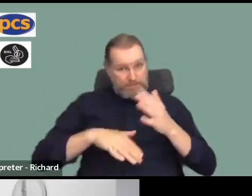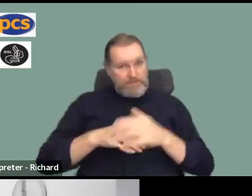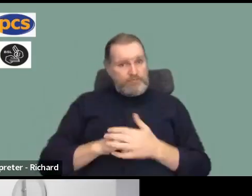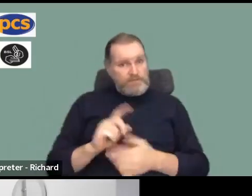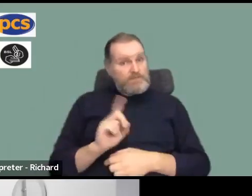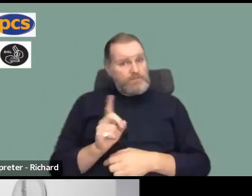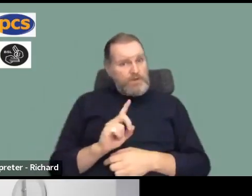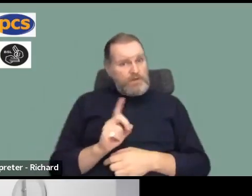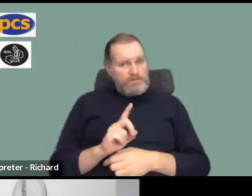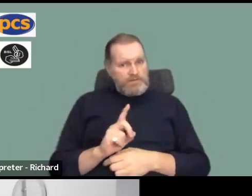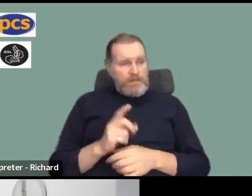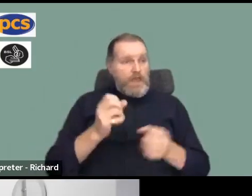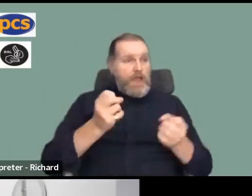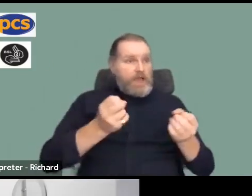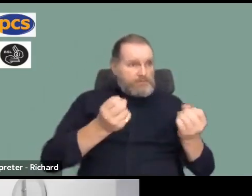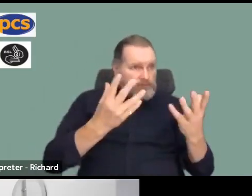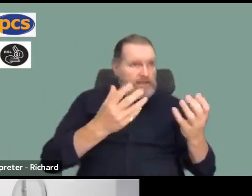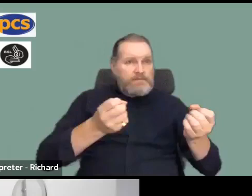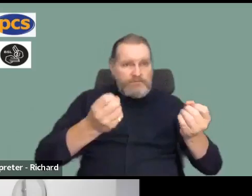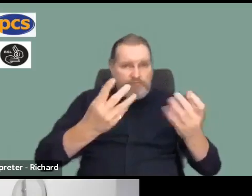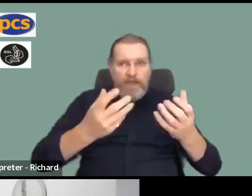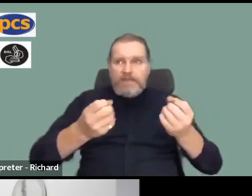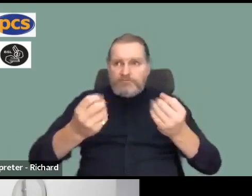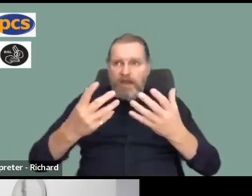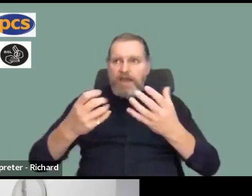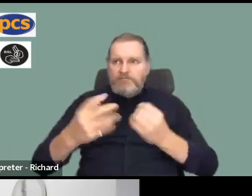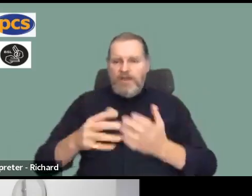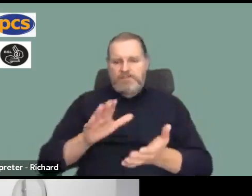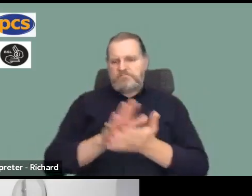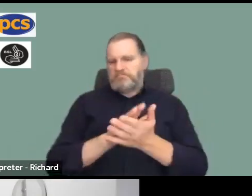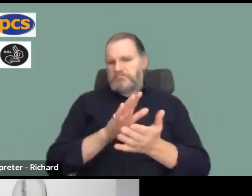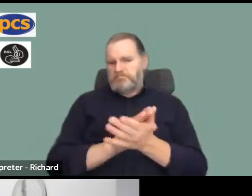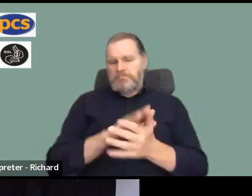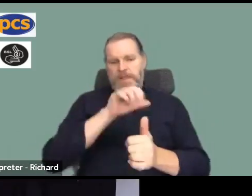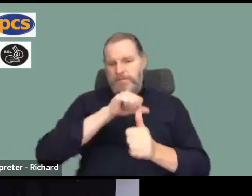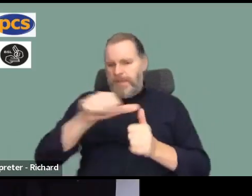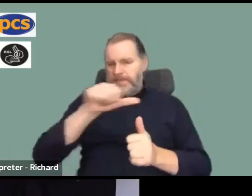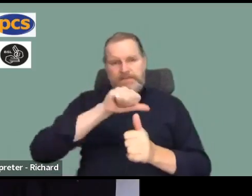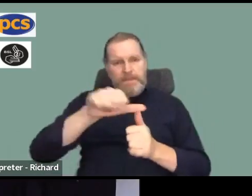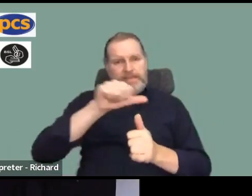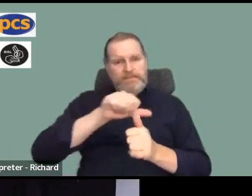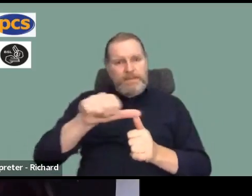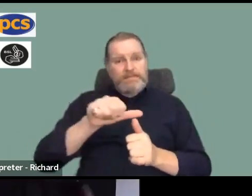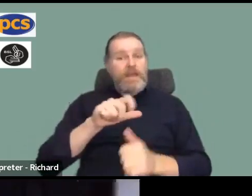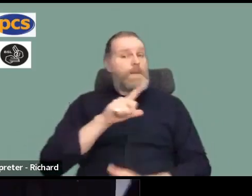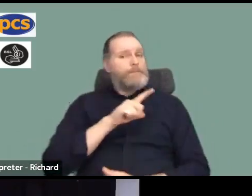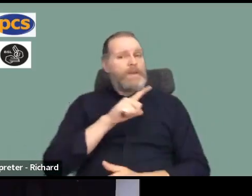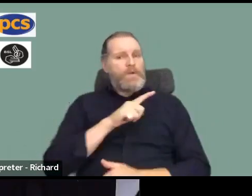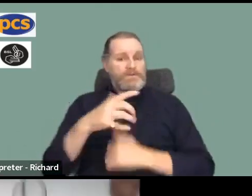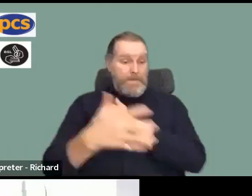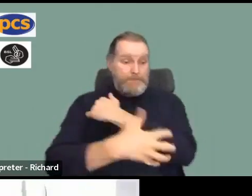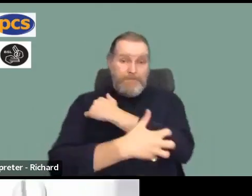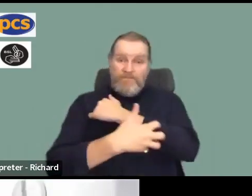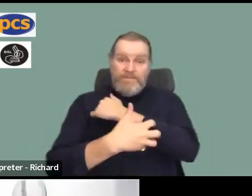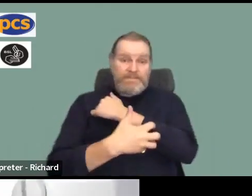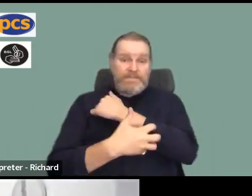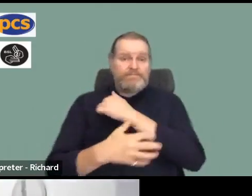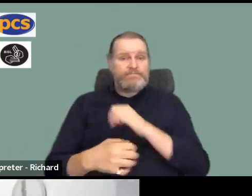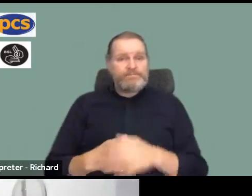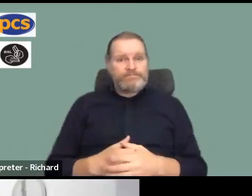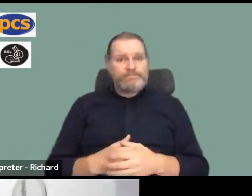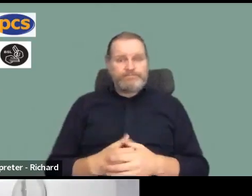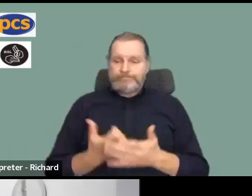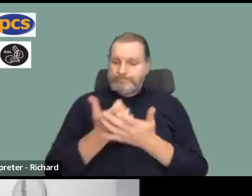minute, it is getting better reception than any other time and I think that's because poverty and hardship has been felt by so many people across,